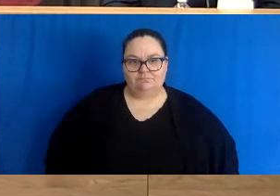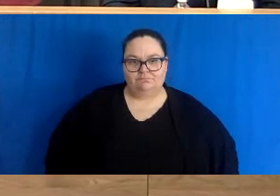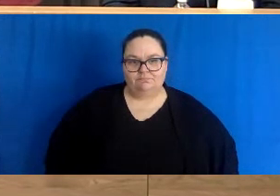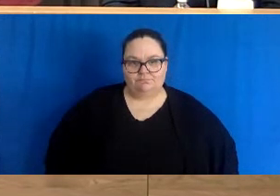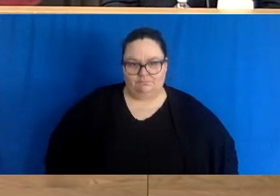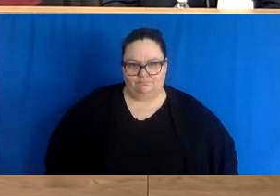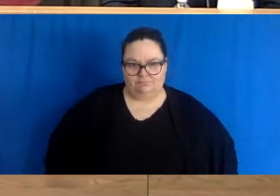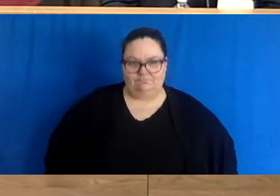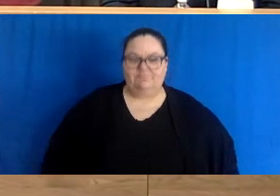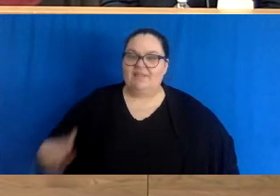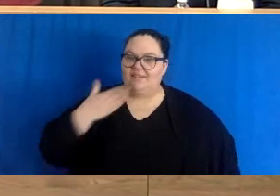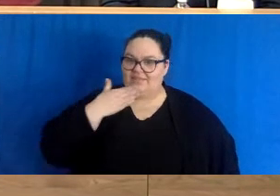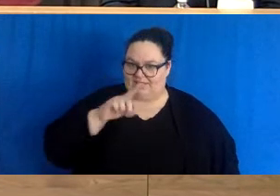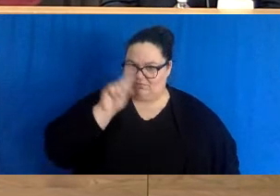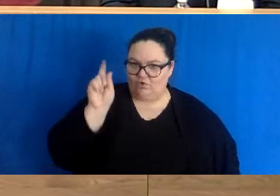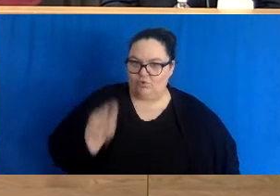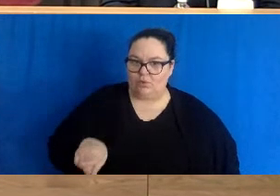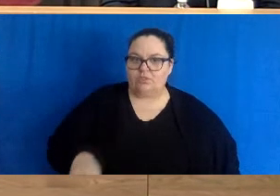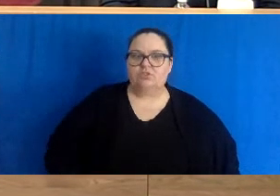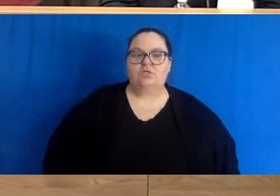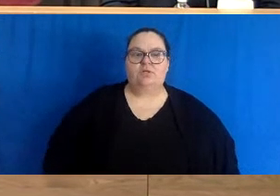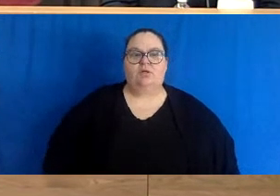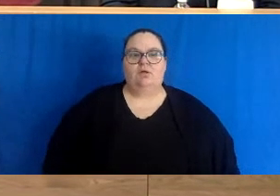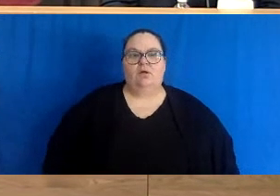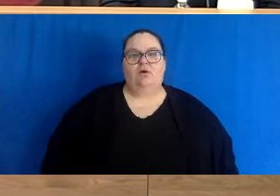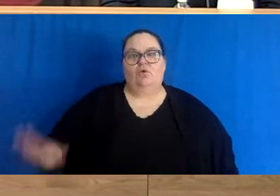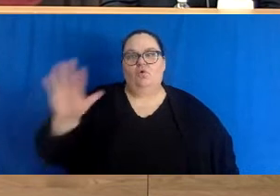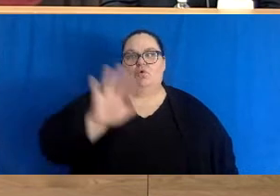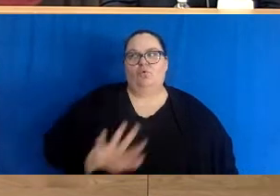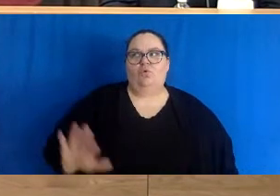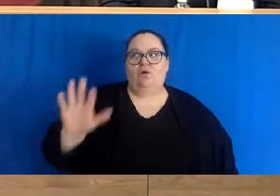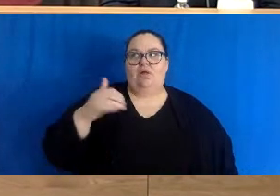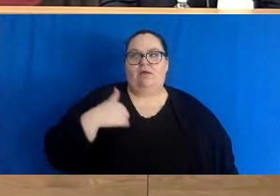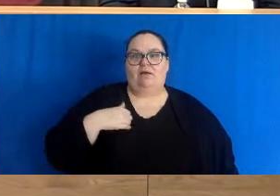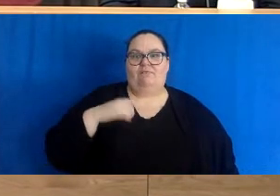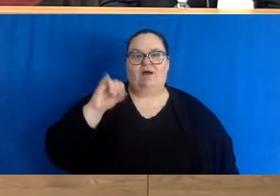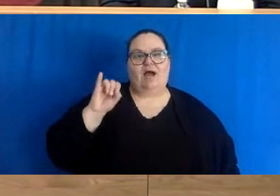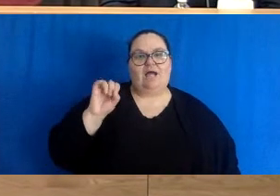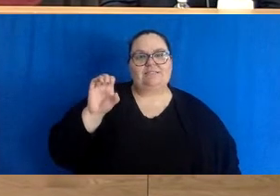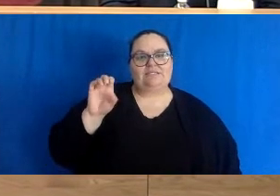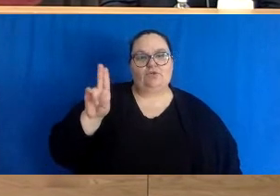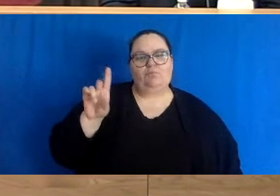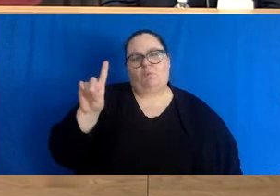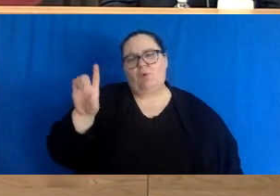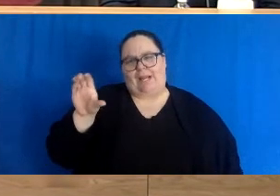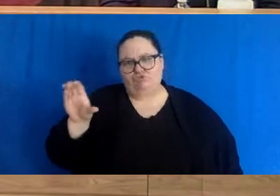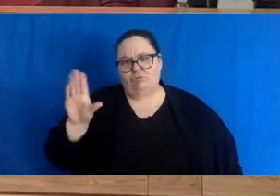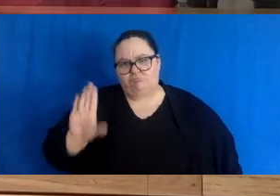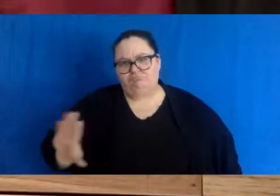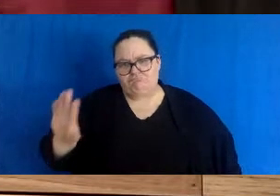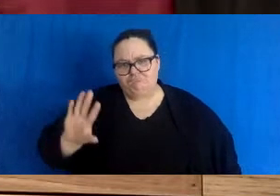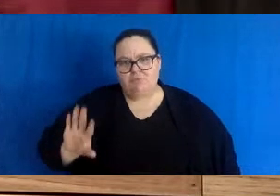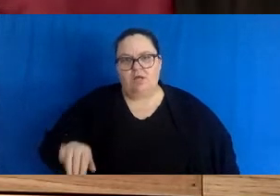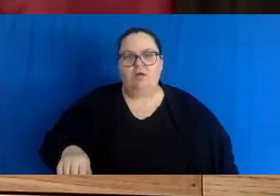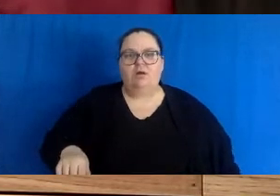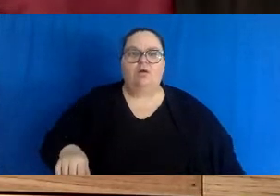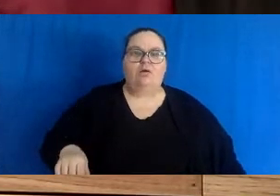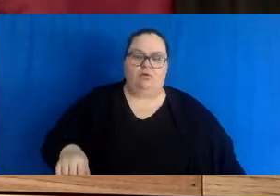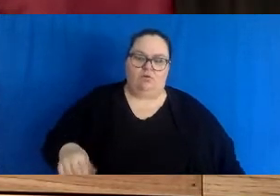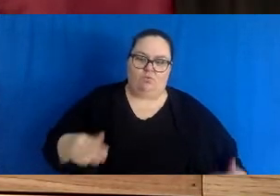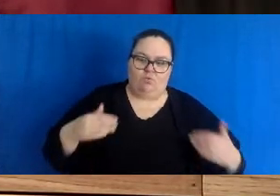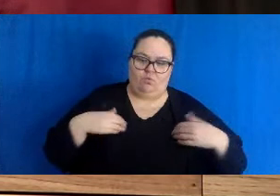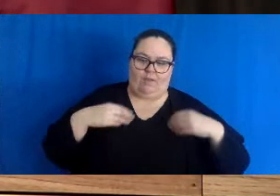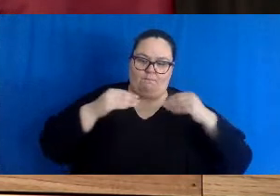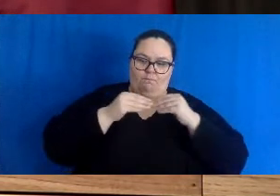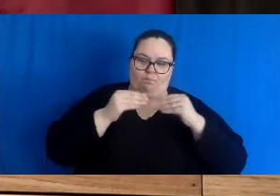Thank you for the question. We have approximately 100 ICU beds in Horizon. We have more ventilators